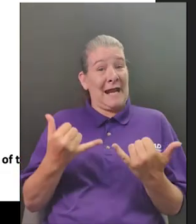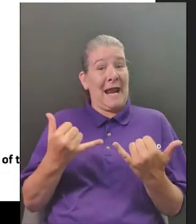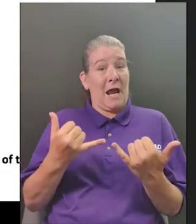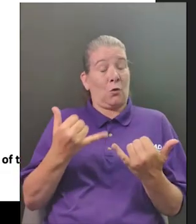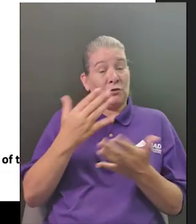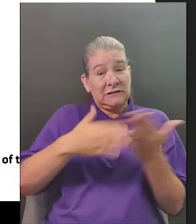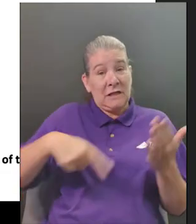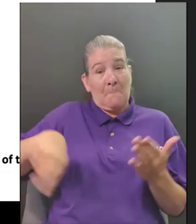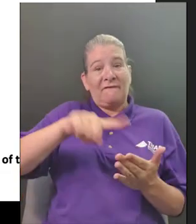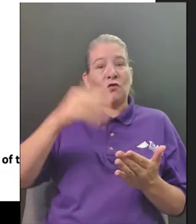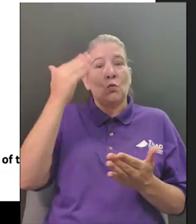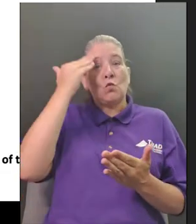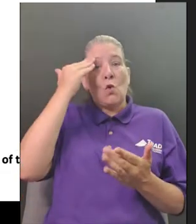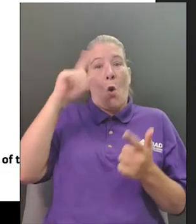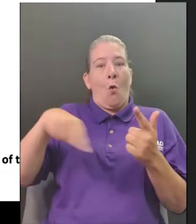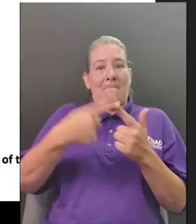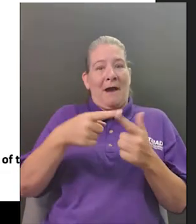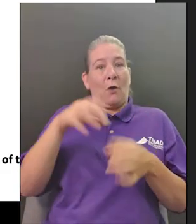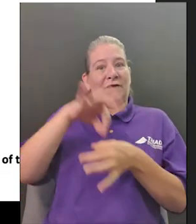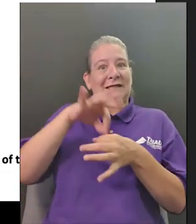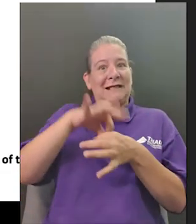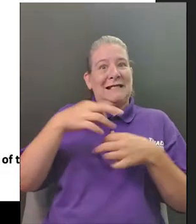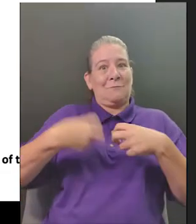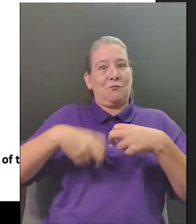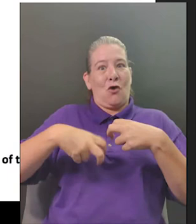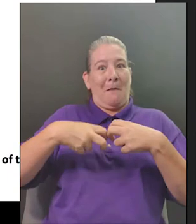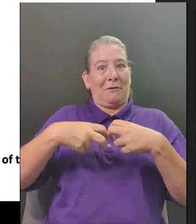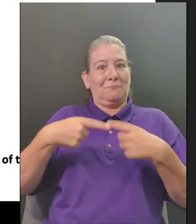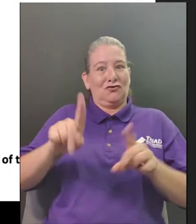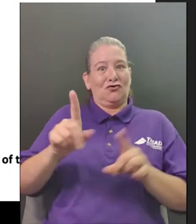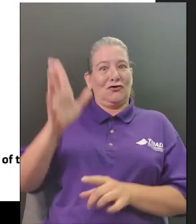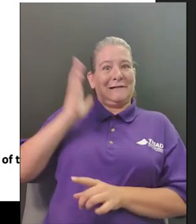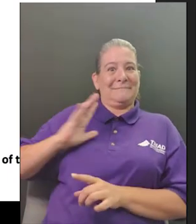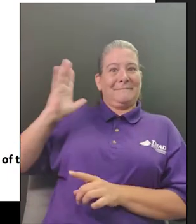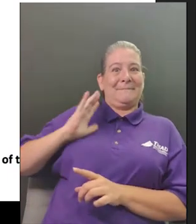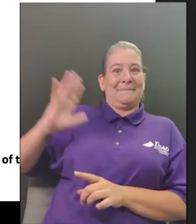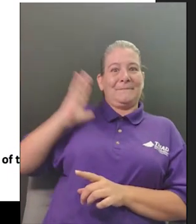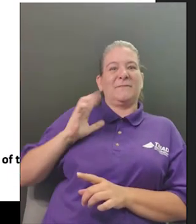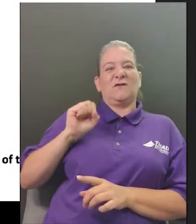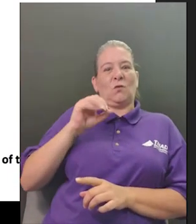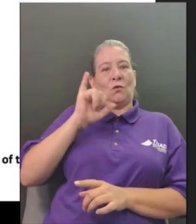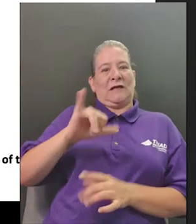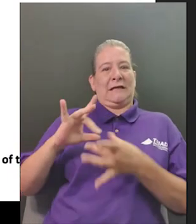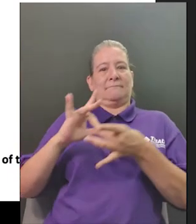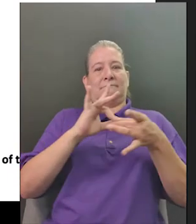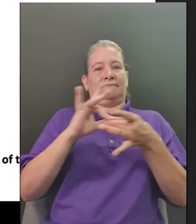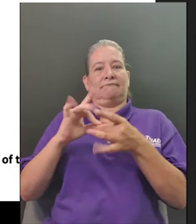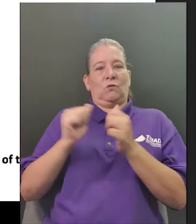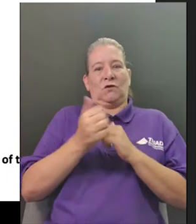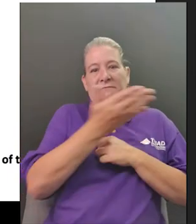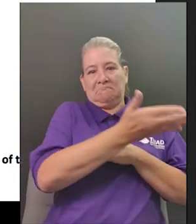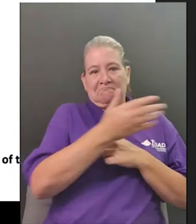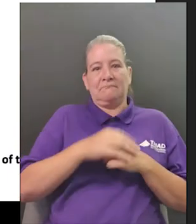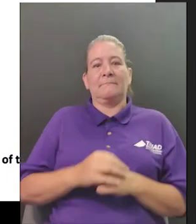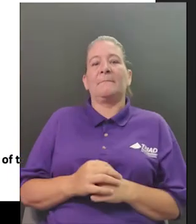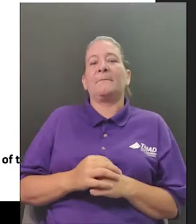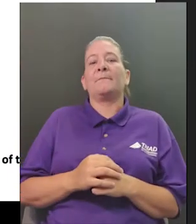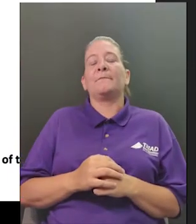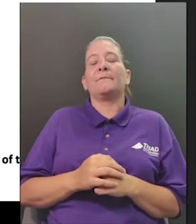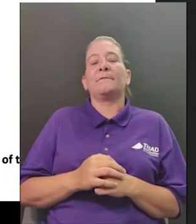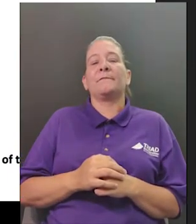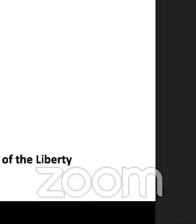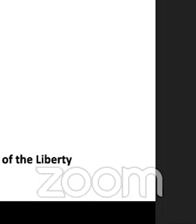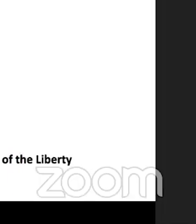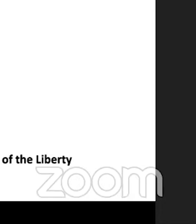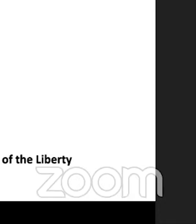people wanted to boycott it that means they didn't want to buy it they didn't want to buy british products so